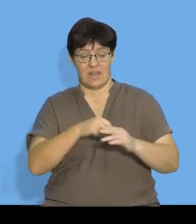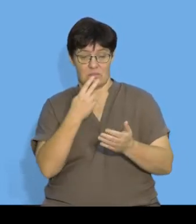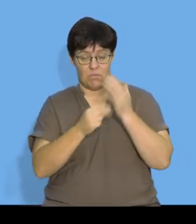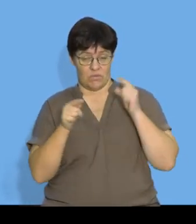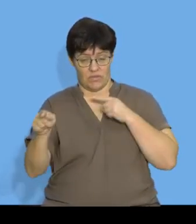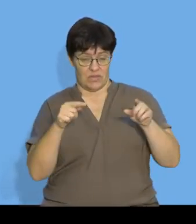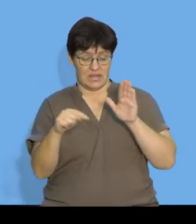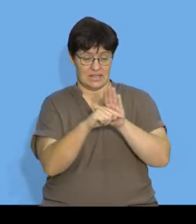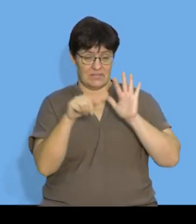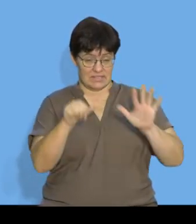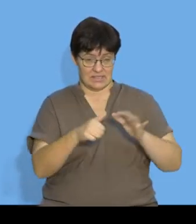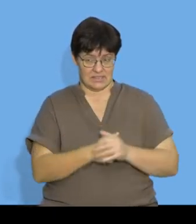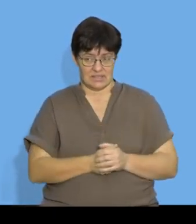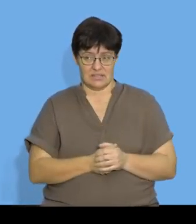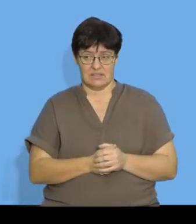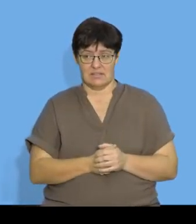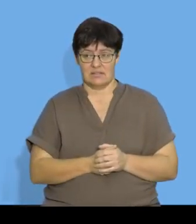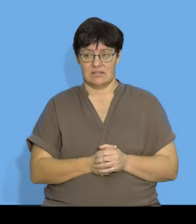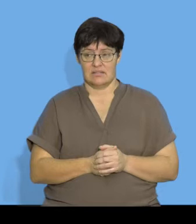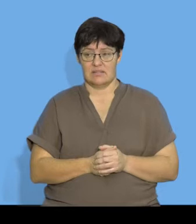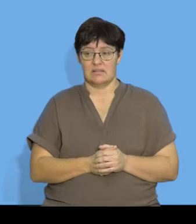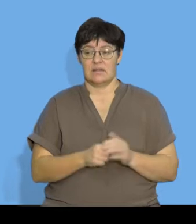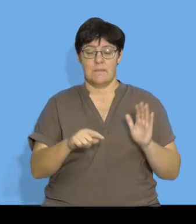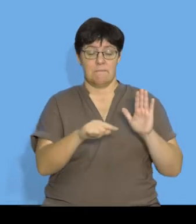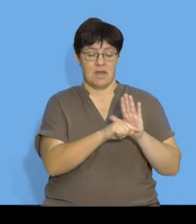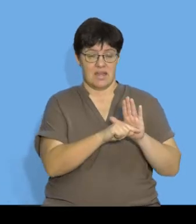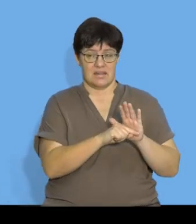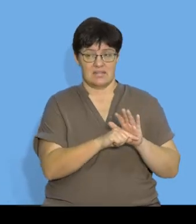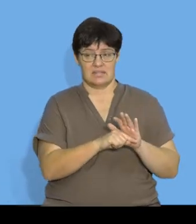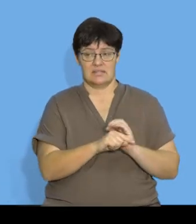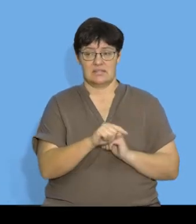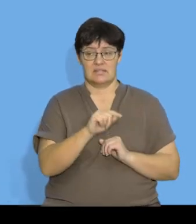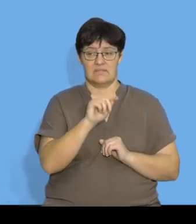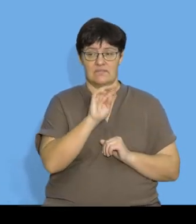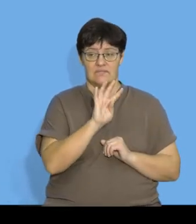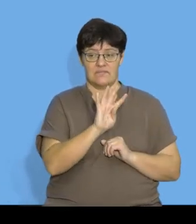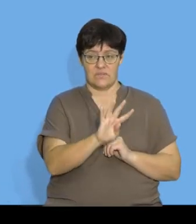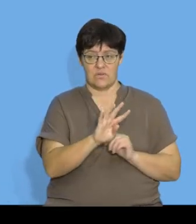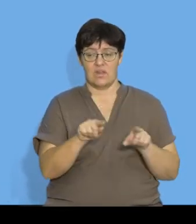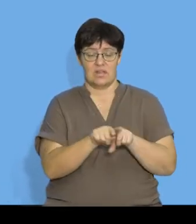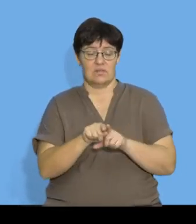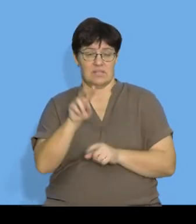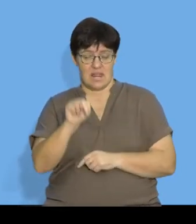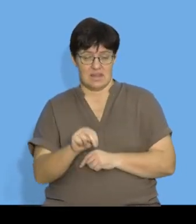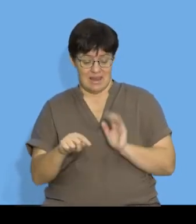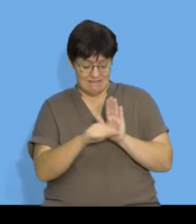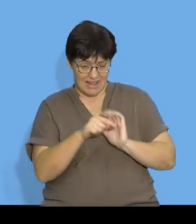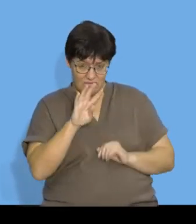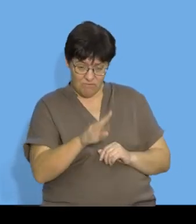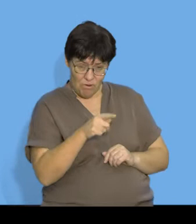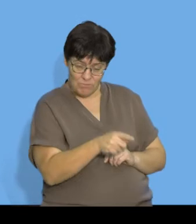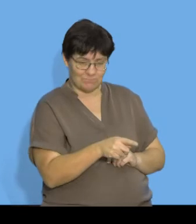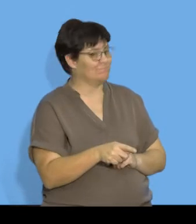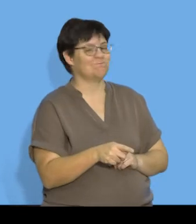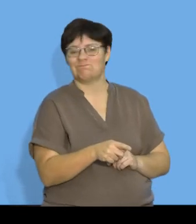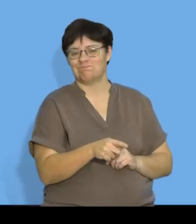divide both sides by negative 6 I'm going to get that N is equal to negative 4